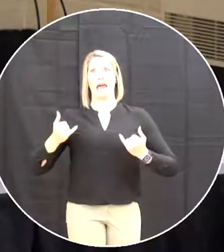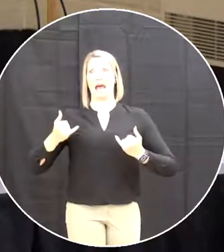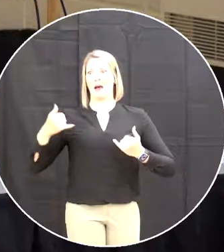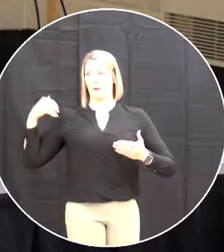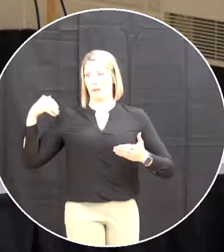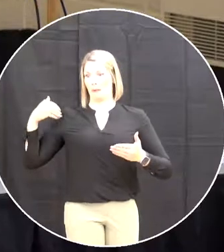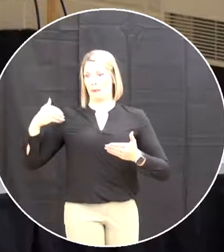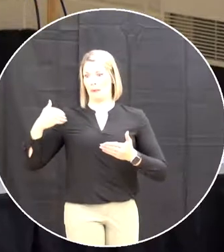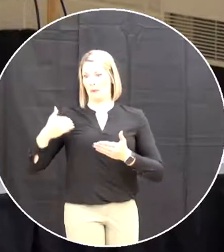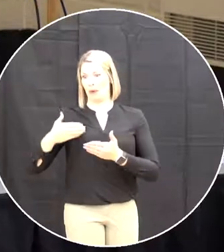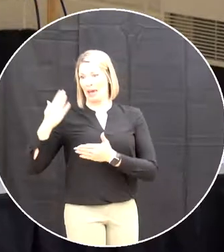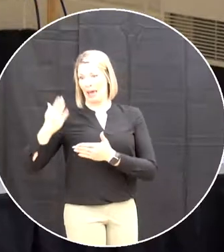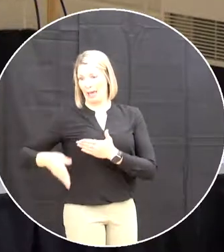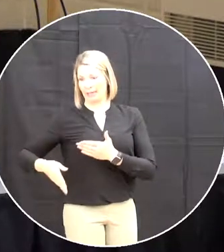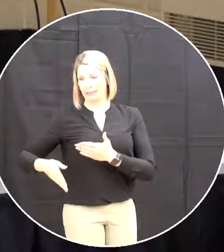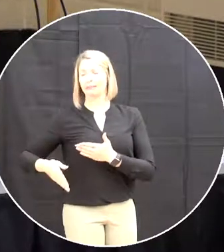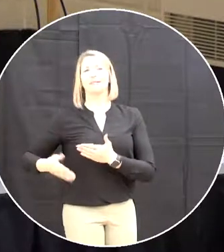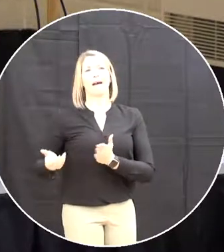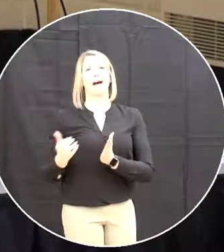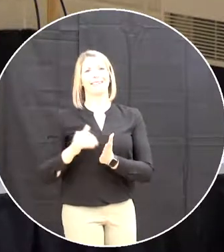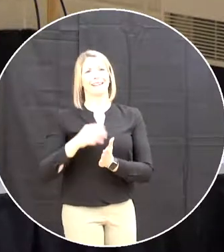Okay All right